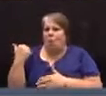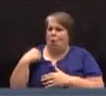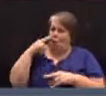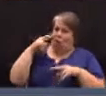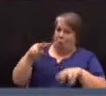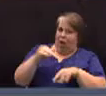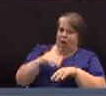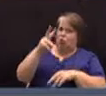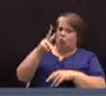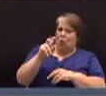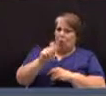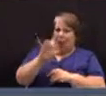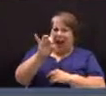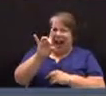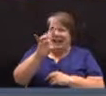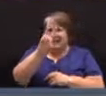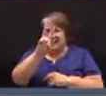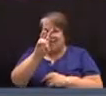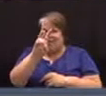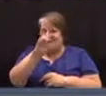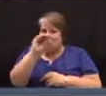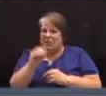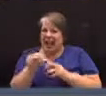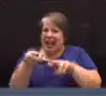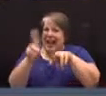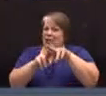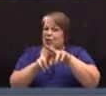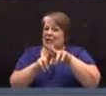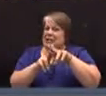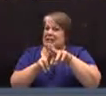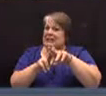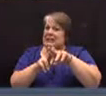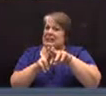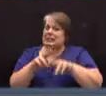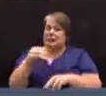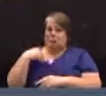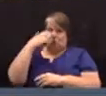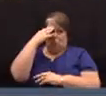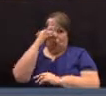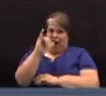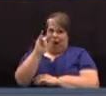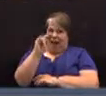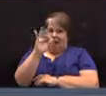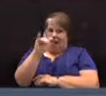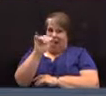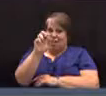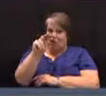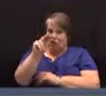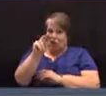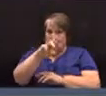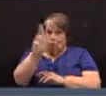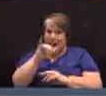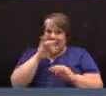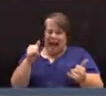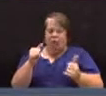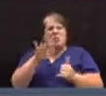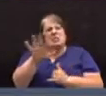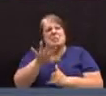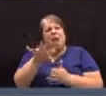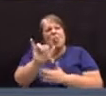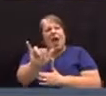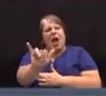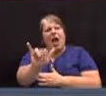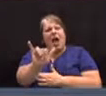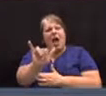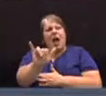at this thing, and it says 2.87% increase. I don't know what the inflation rate is now, but it's about that. So